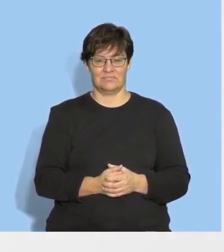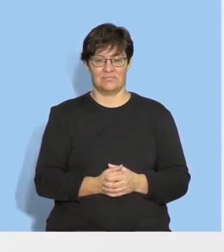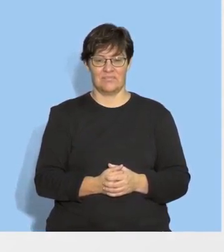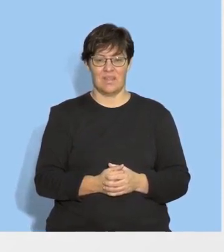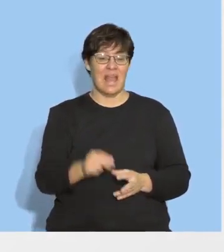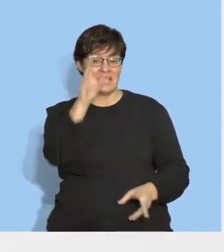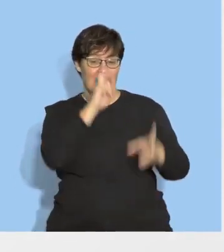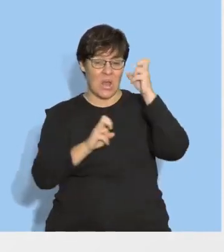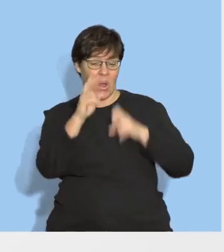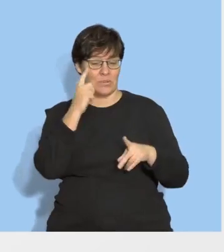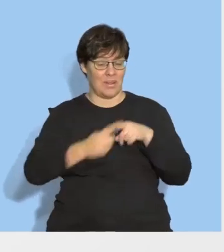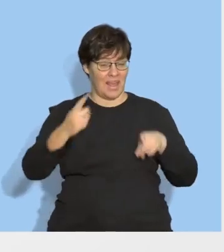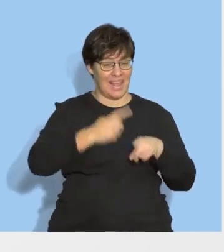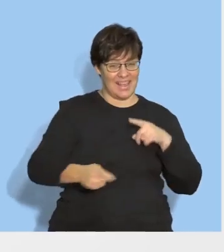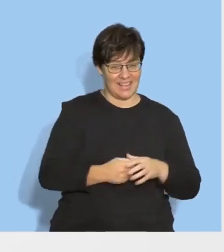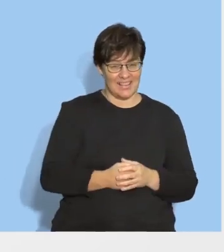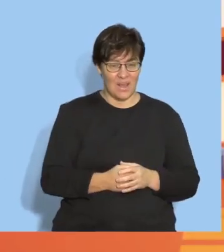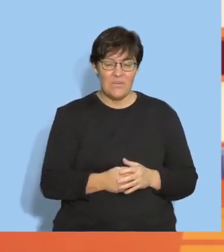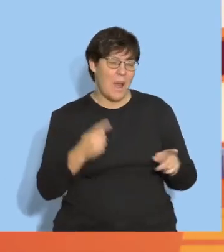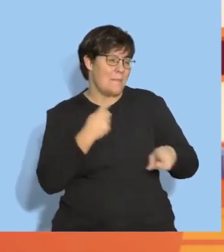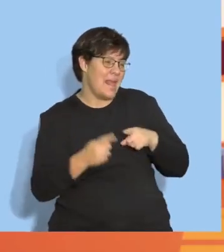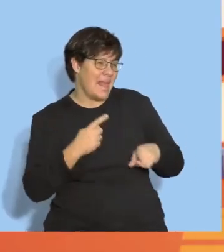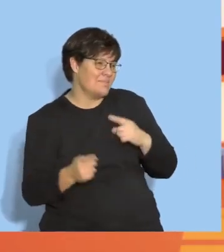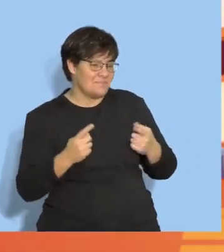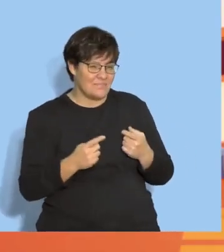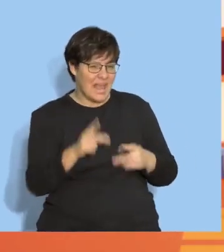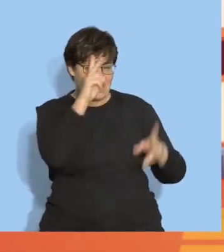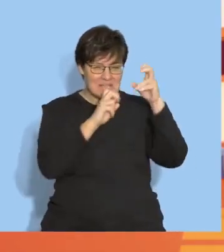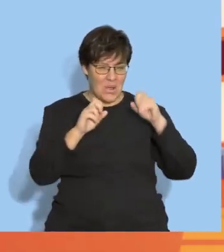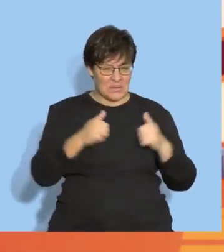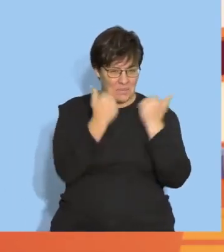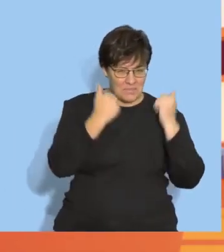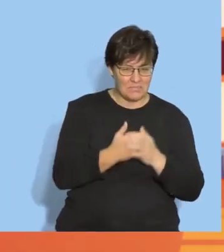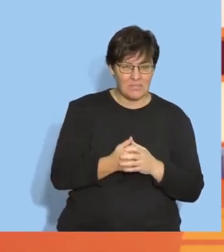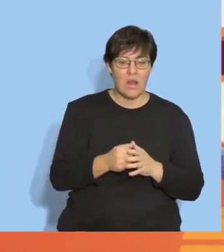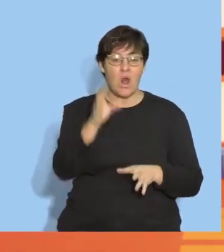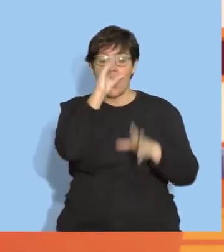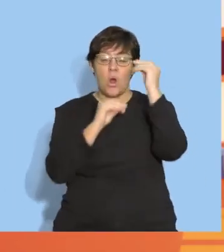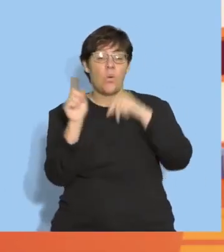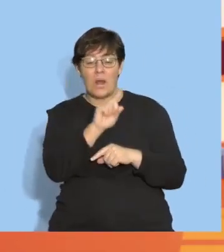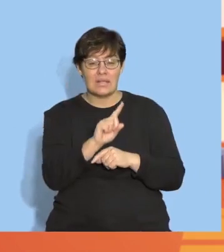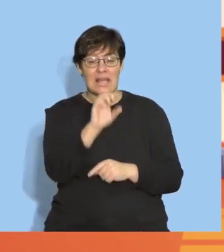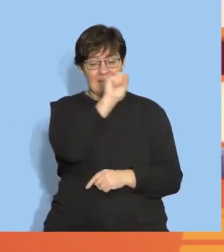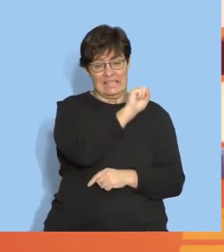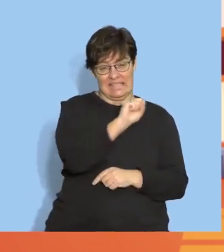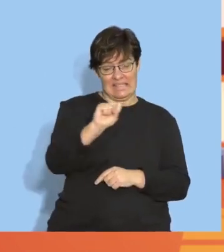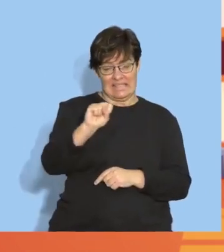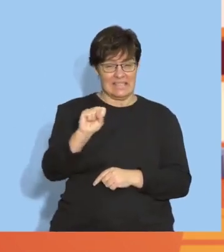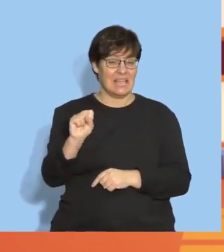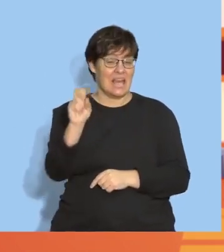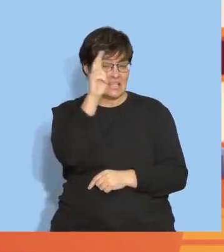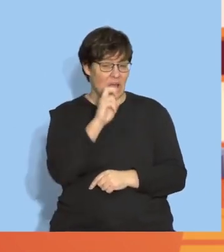Sound play. Let's play a sound game. We are going to learn about the sss sound.